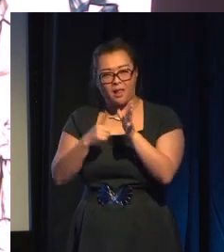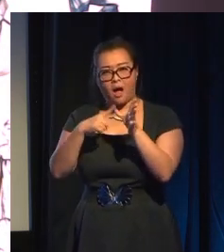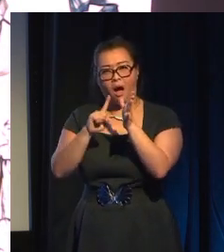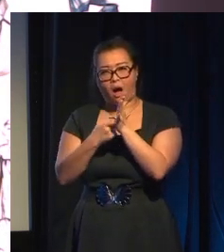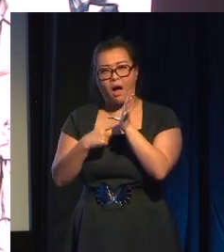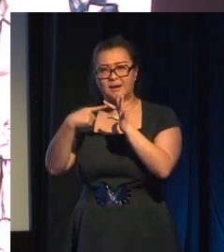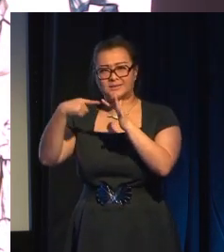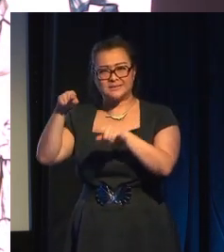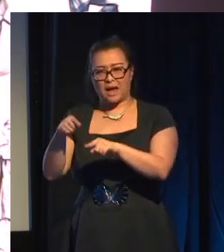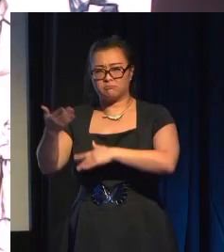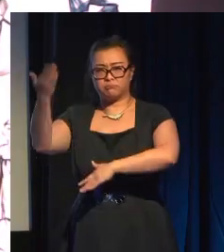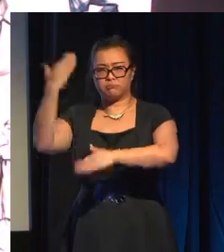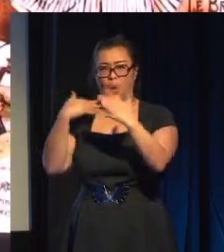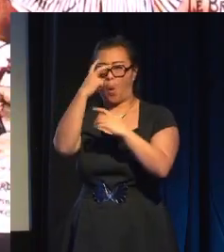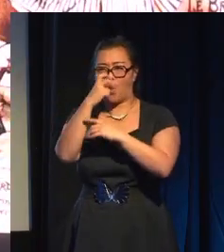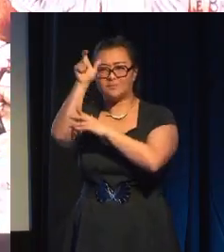characters and it worked for them.